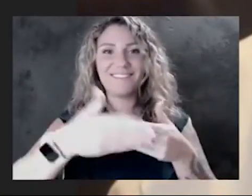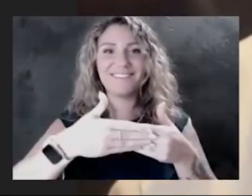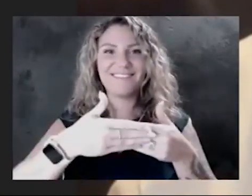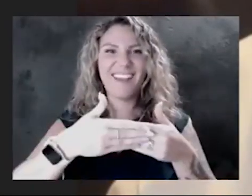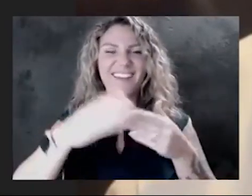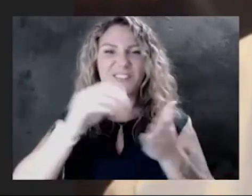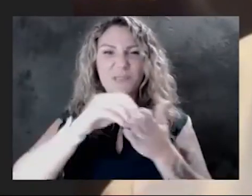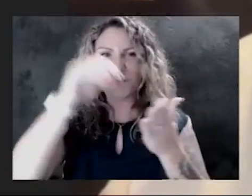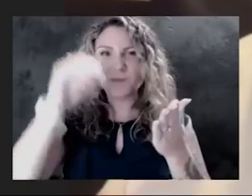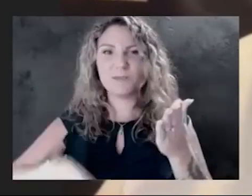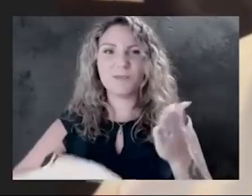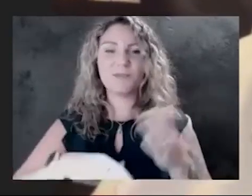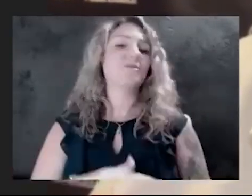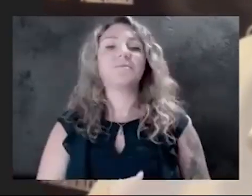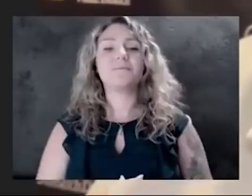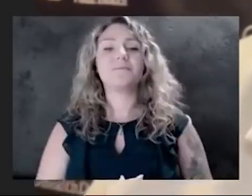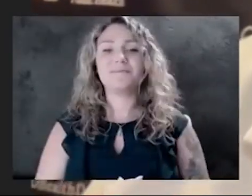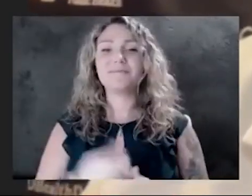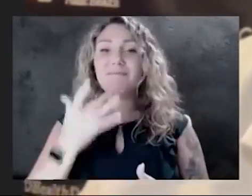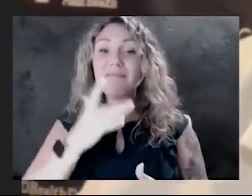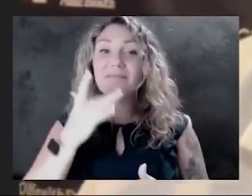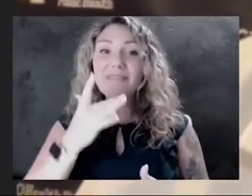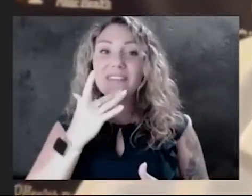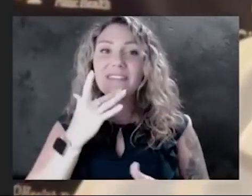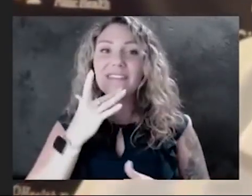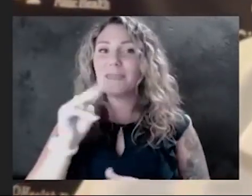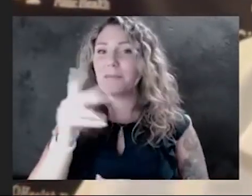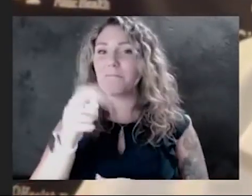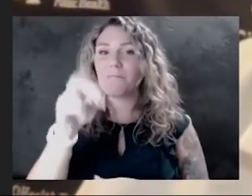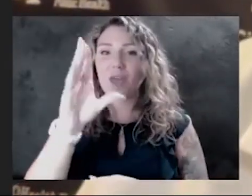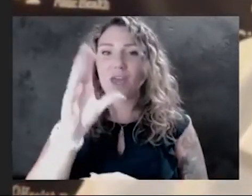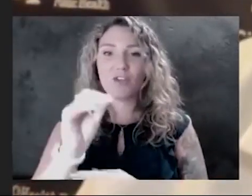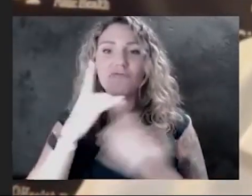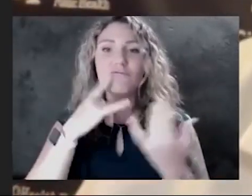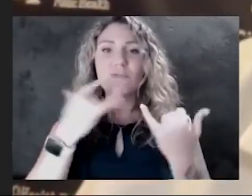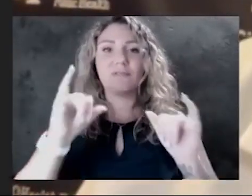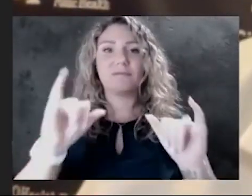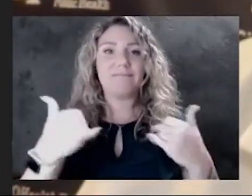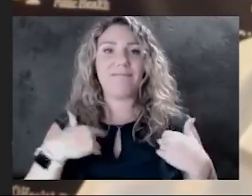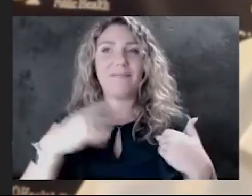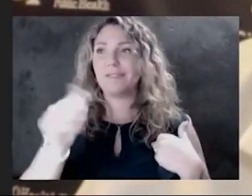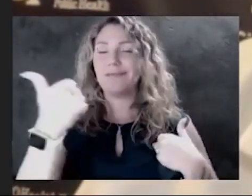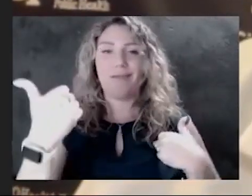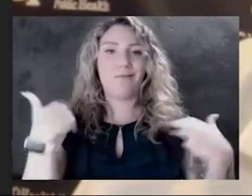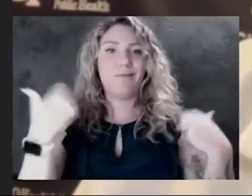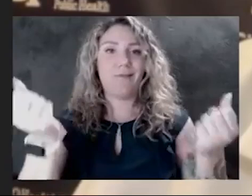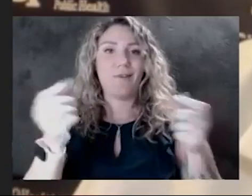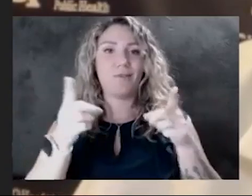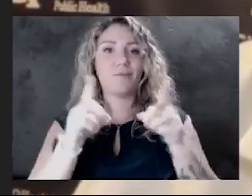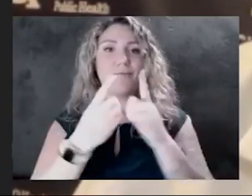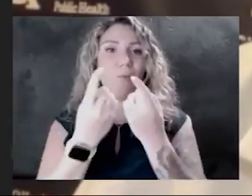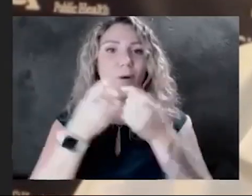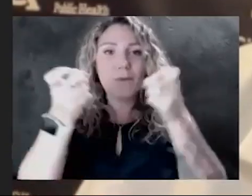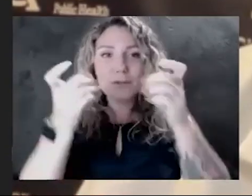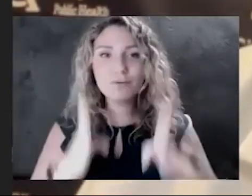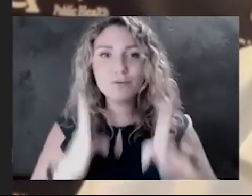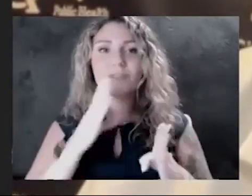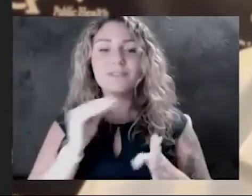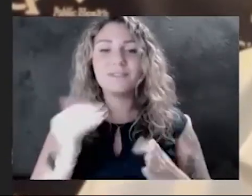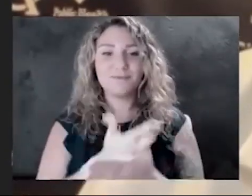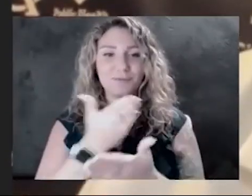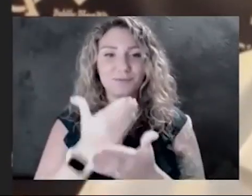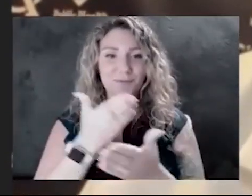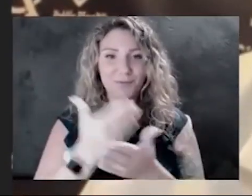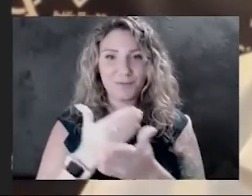luckily, the metro area still has all the other health department directors and the new interim